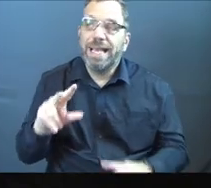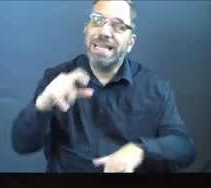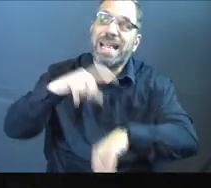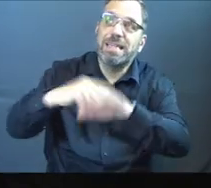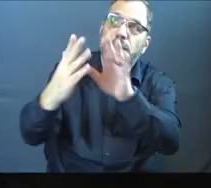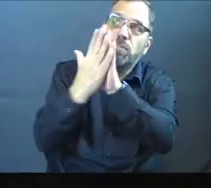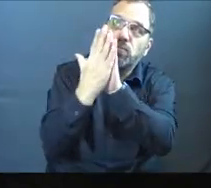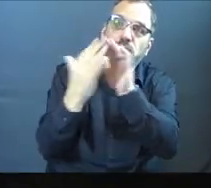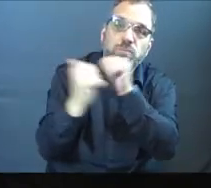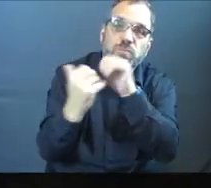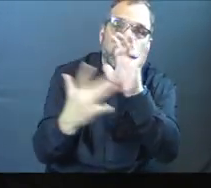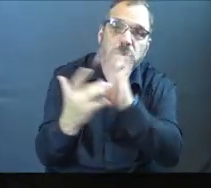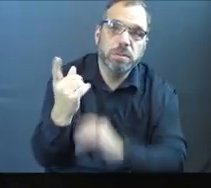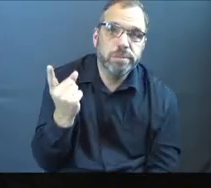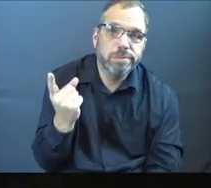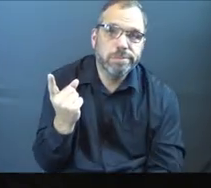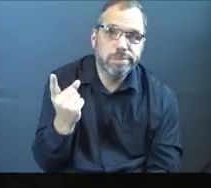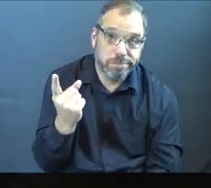with Jesus.